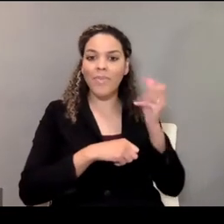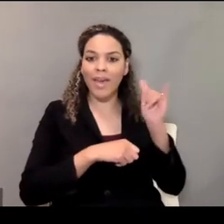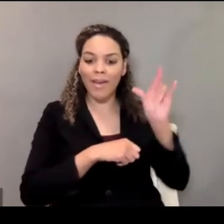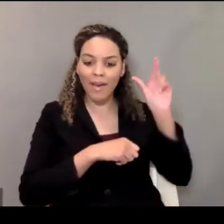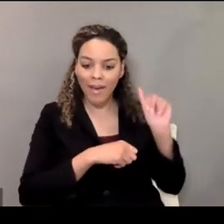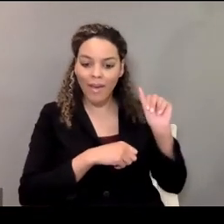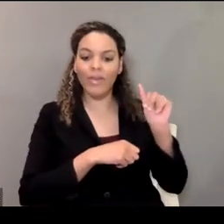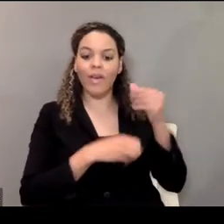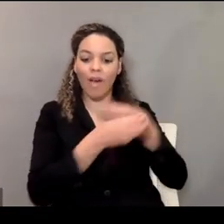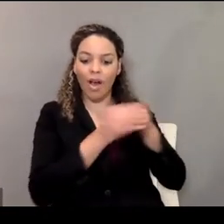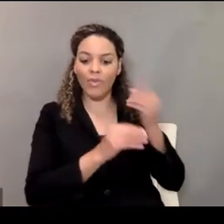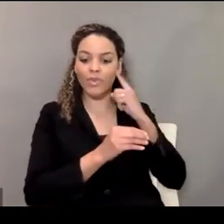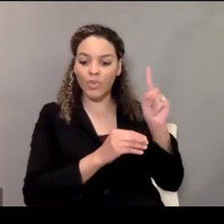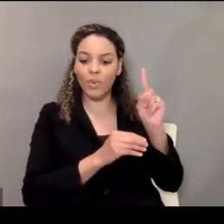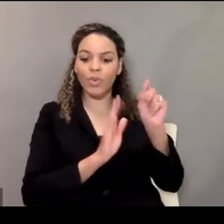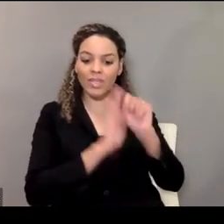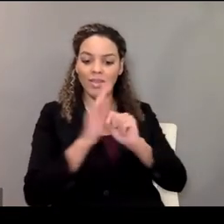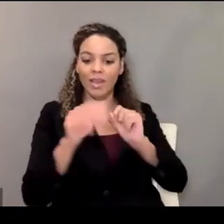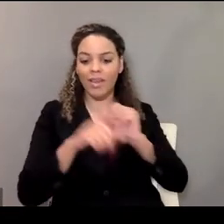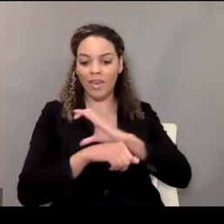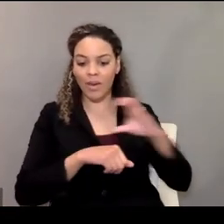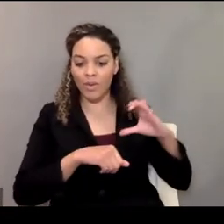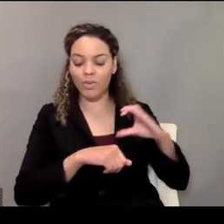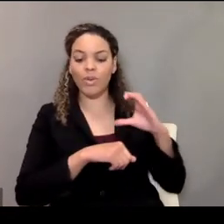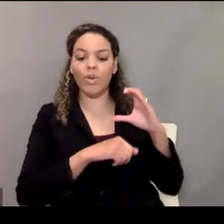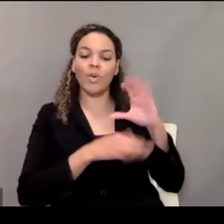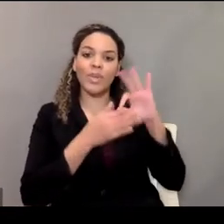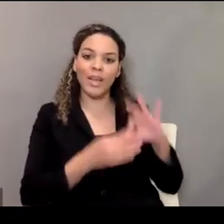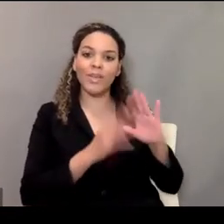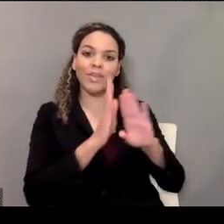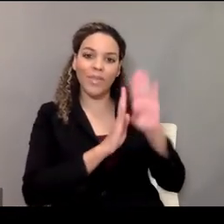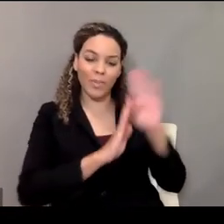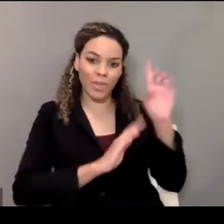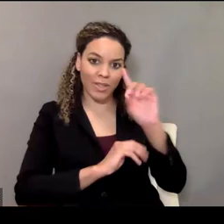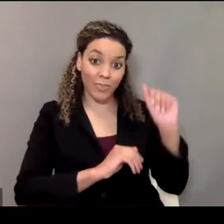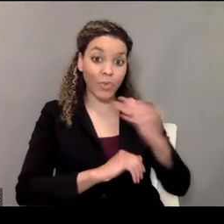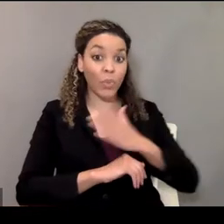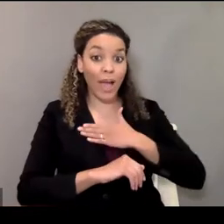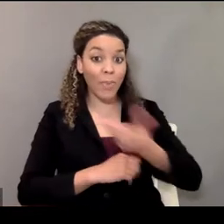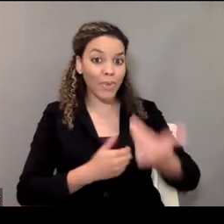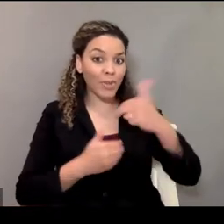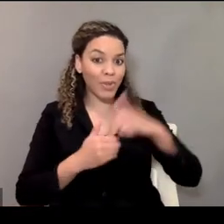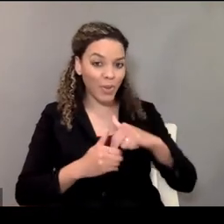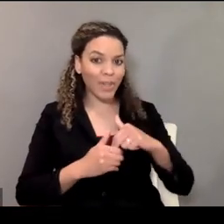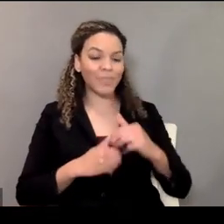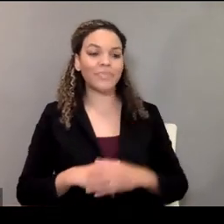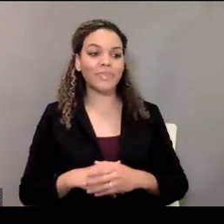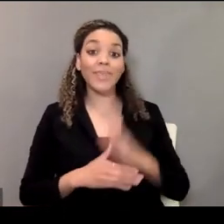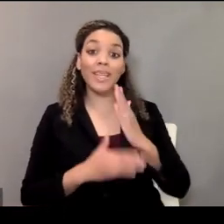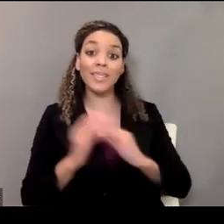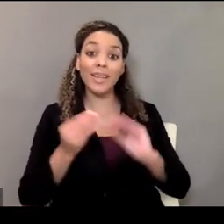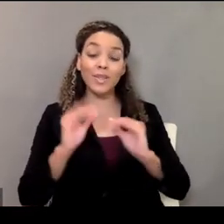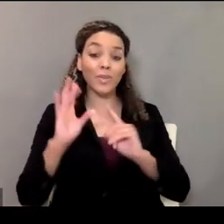We're glad you've joined us for this eight-session series. Section 7, Health and